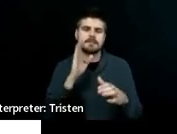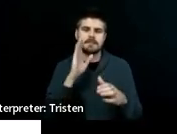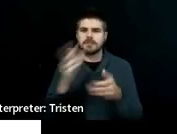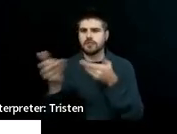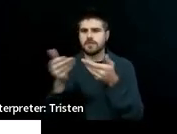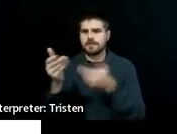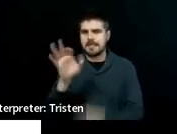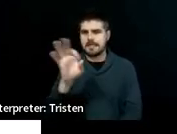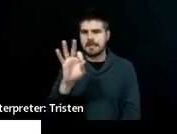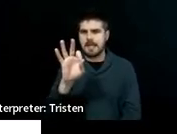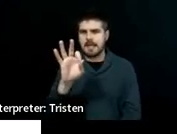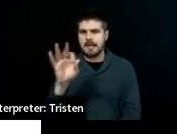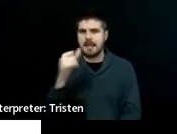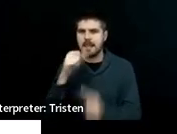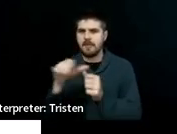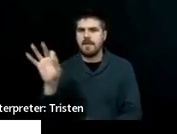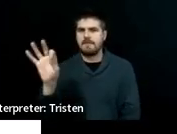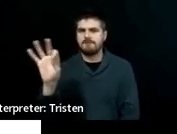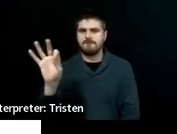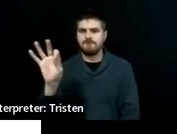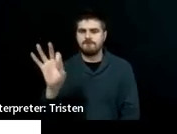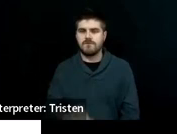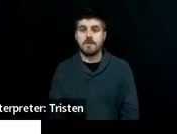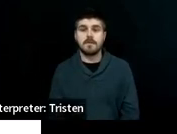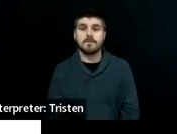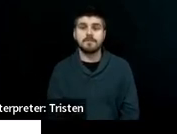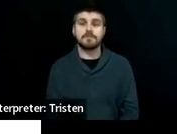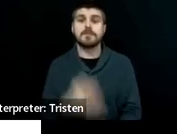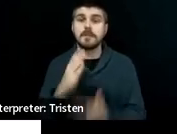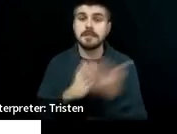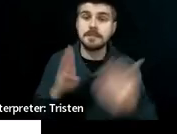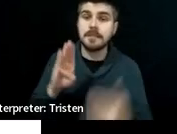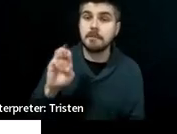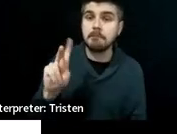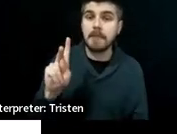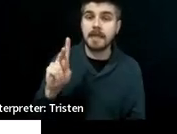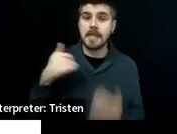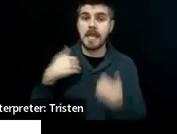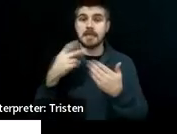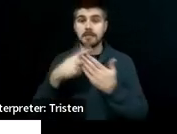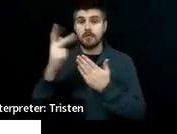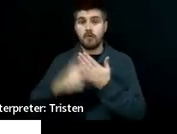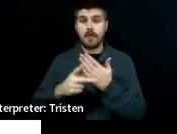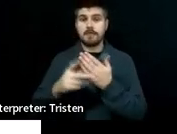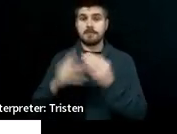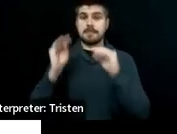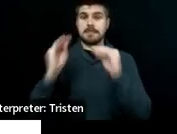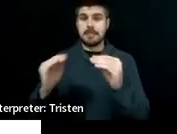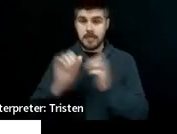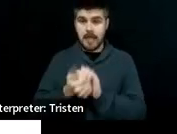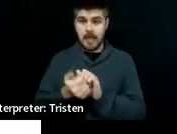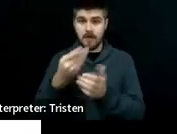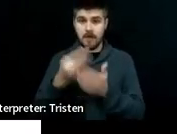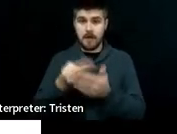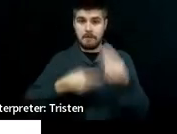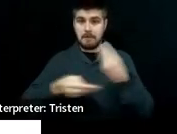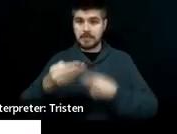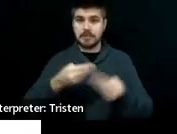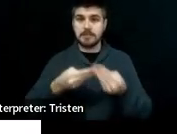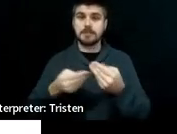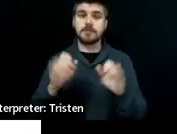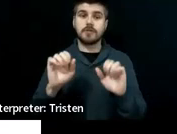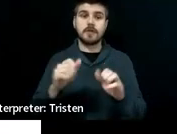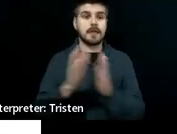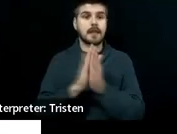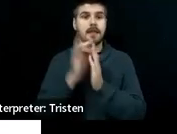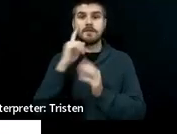have programs for learning how to budget and so on. And so you can get curriculum or guest speakers and